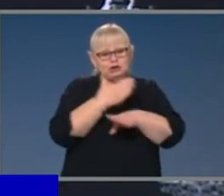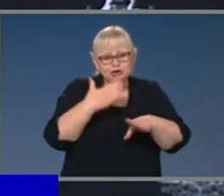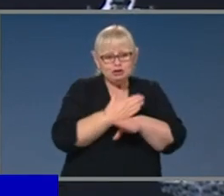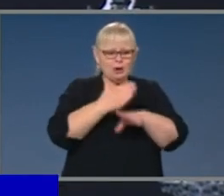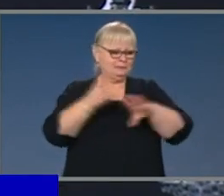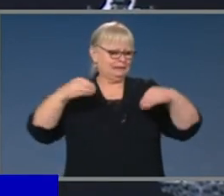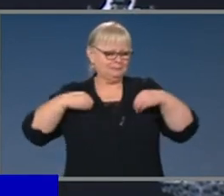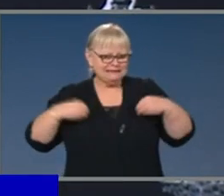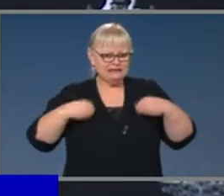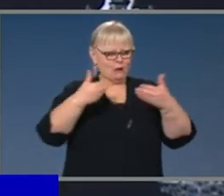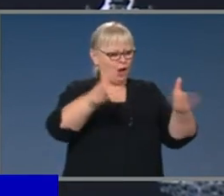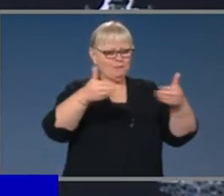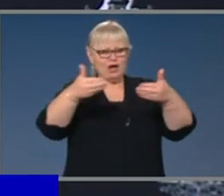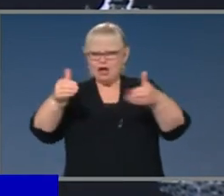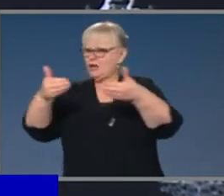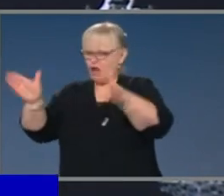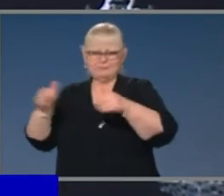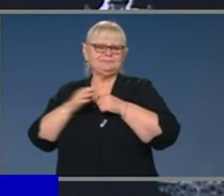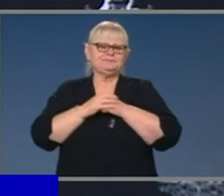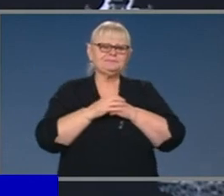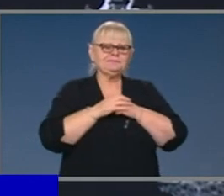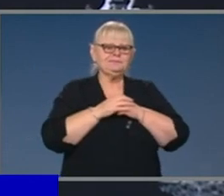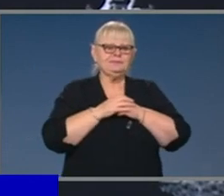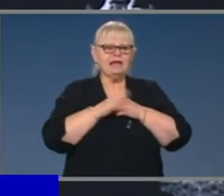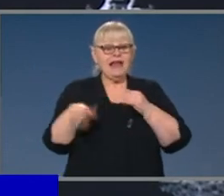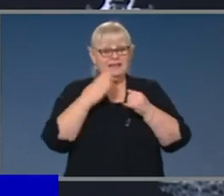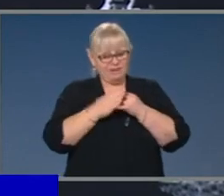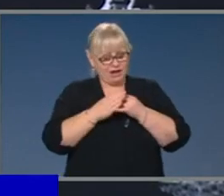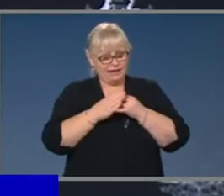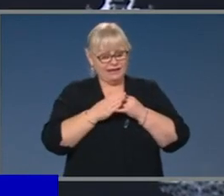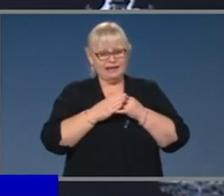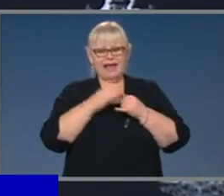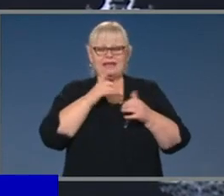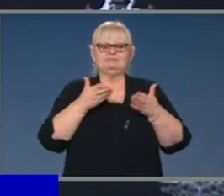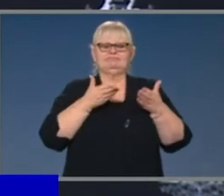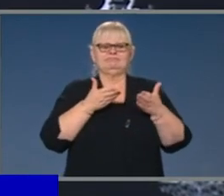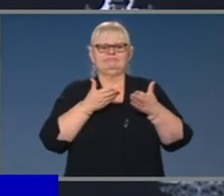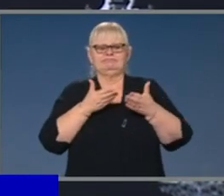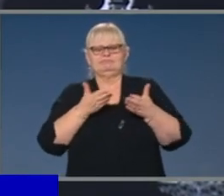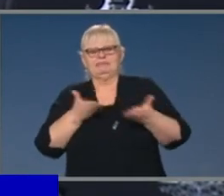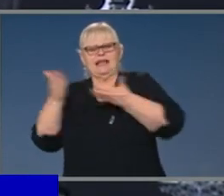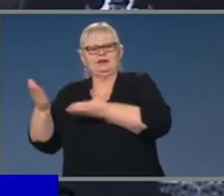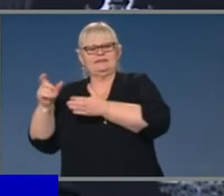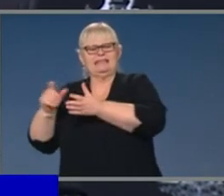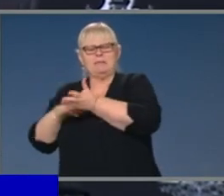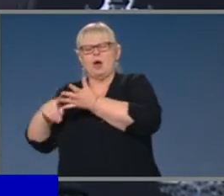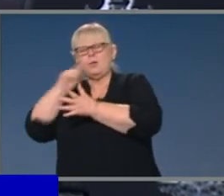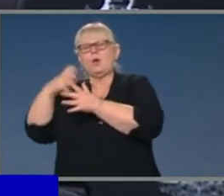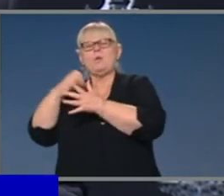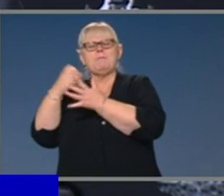businesses to be able to be realised. Now, finally, and I'll allow the Chief Medical Officer to speak more on this matter,